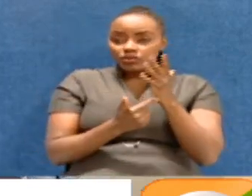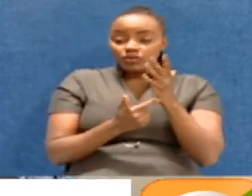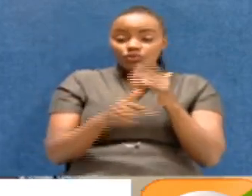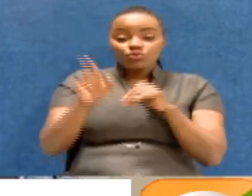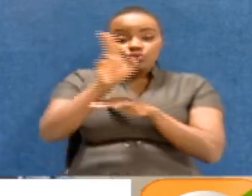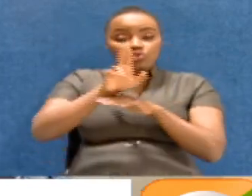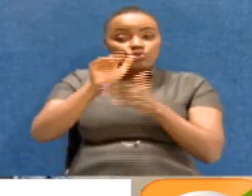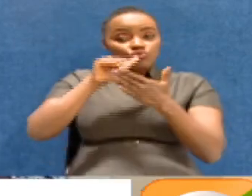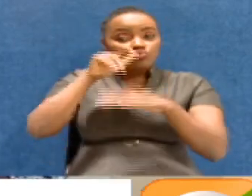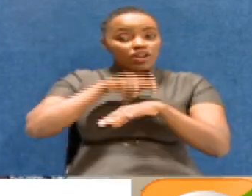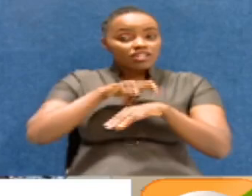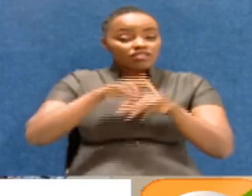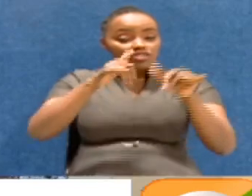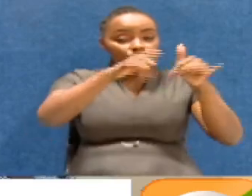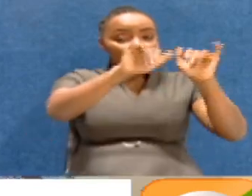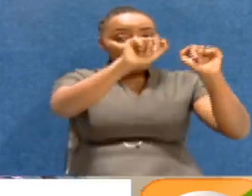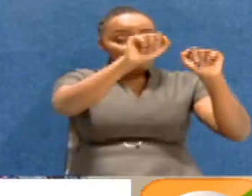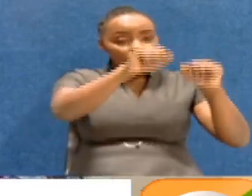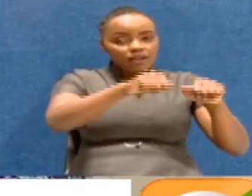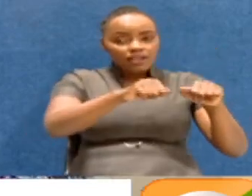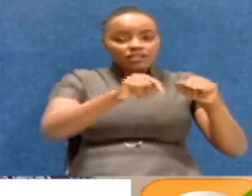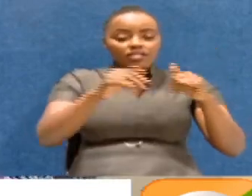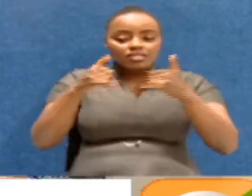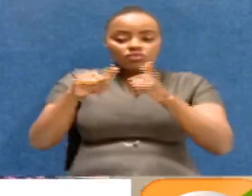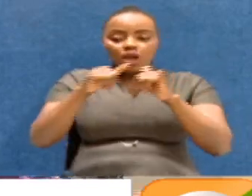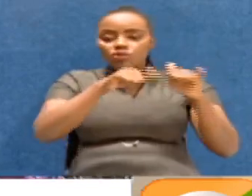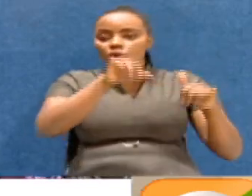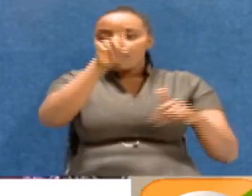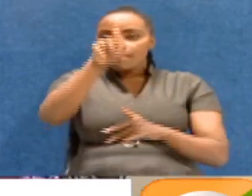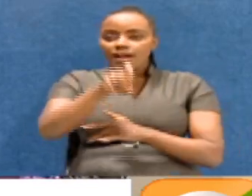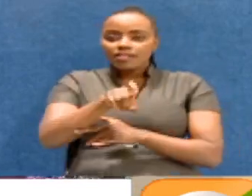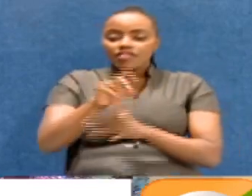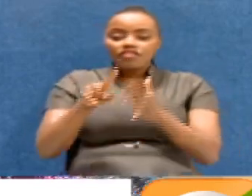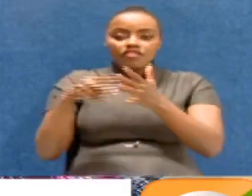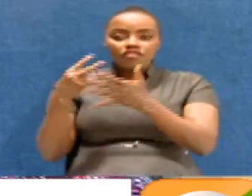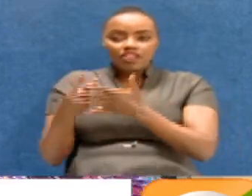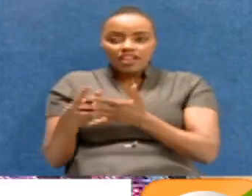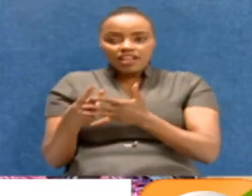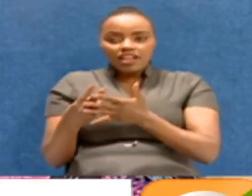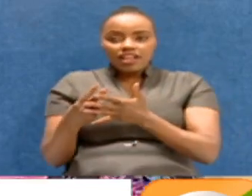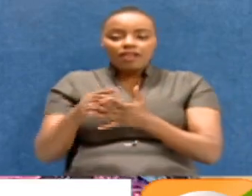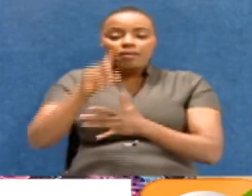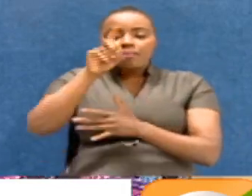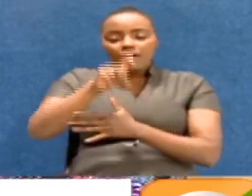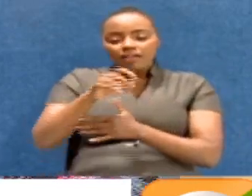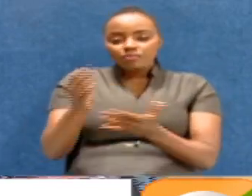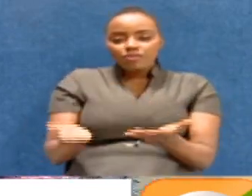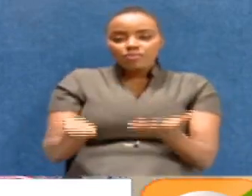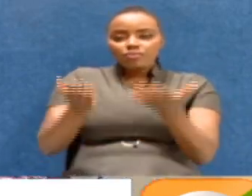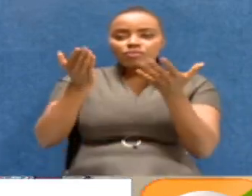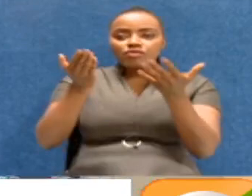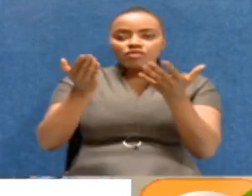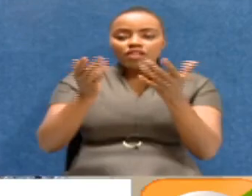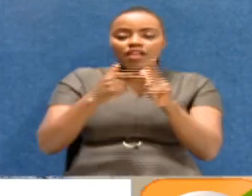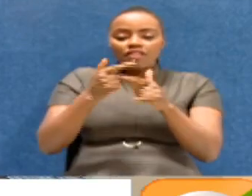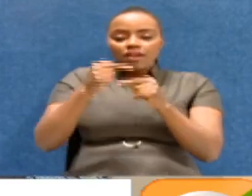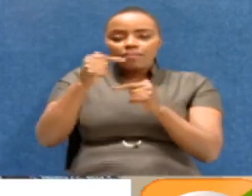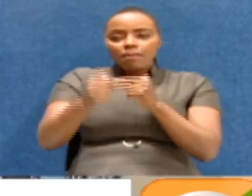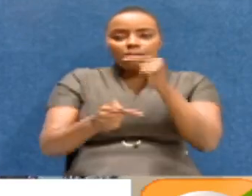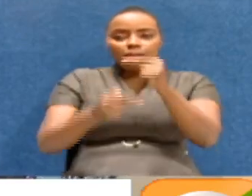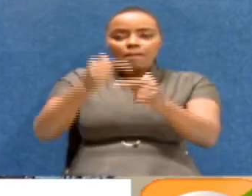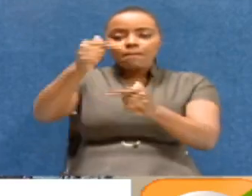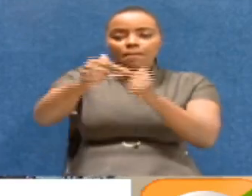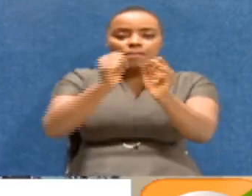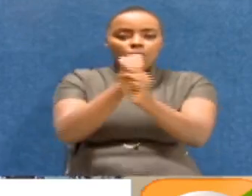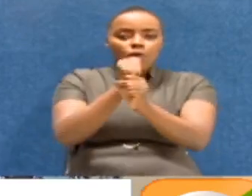takes time. Yeah. It has to be tried. It has to be tested. It has to fail. Yeah. It has to be improved until it